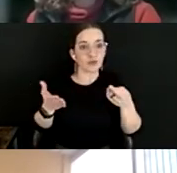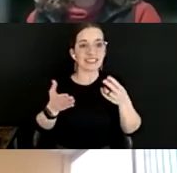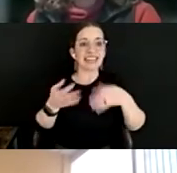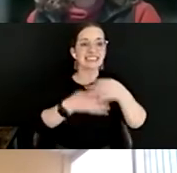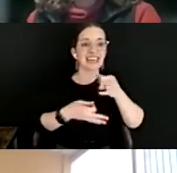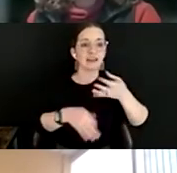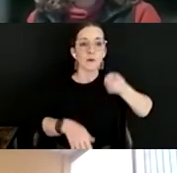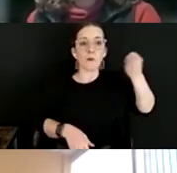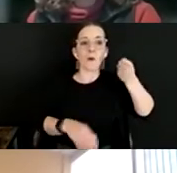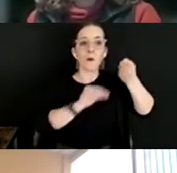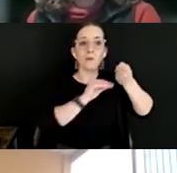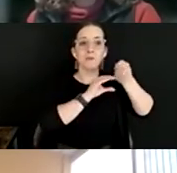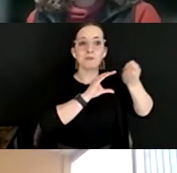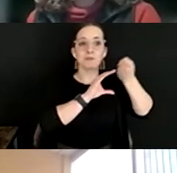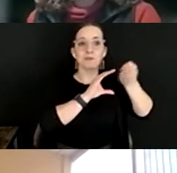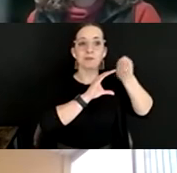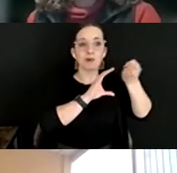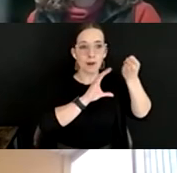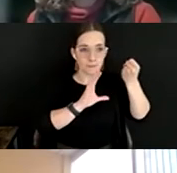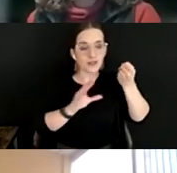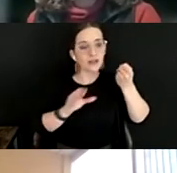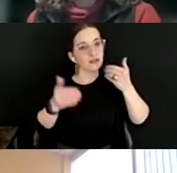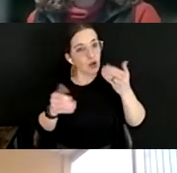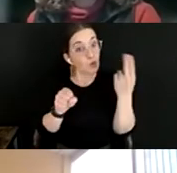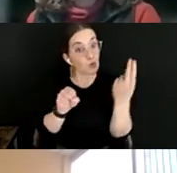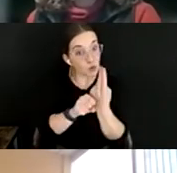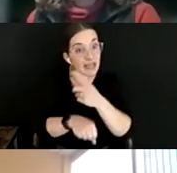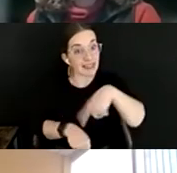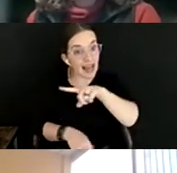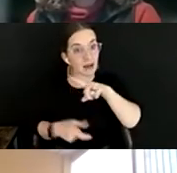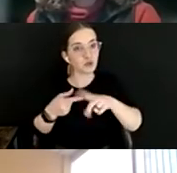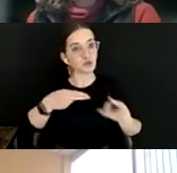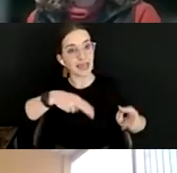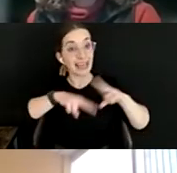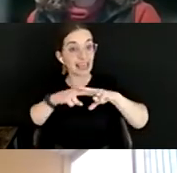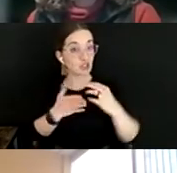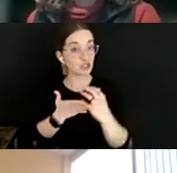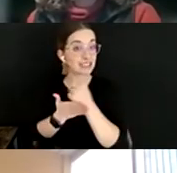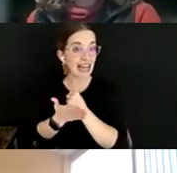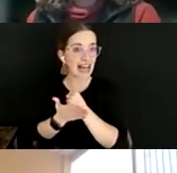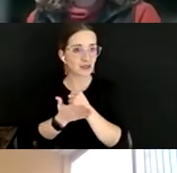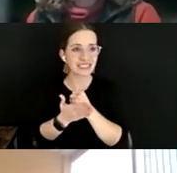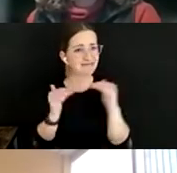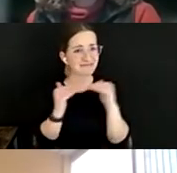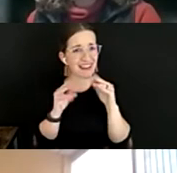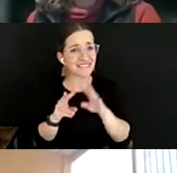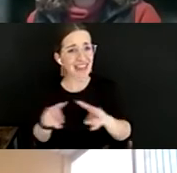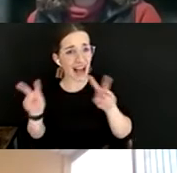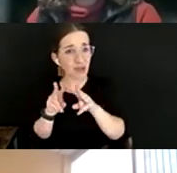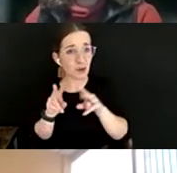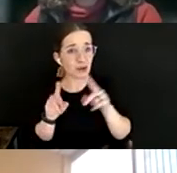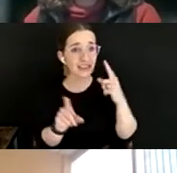but utilizing them in order to increase salaries was just as valuable as that